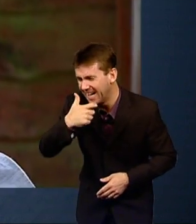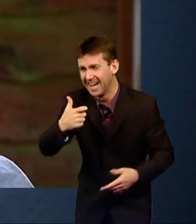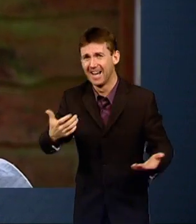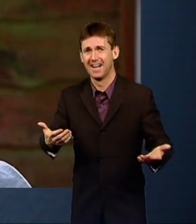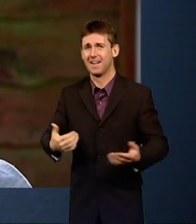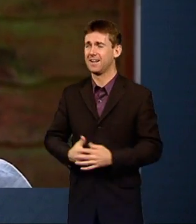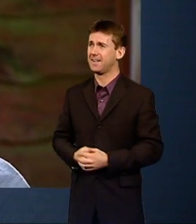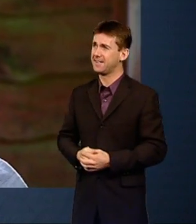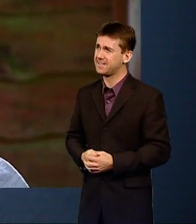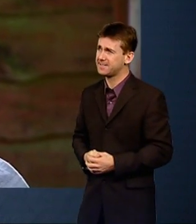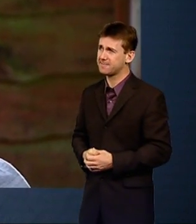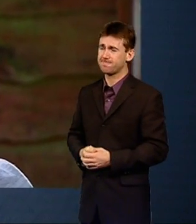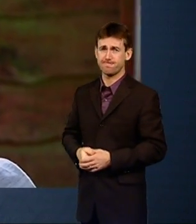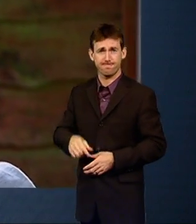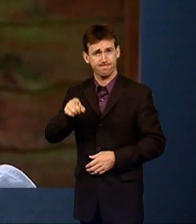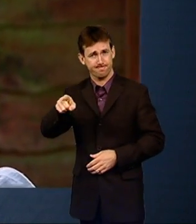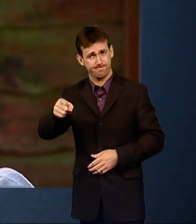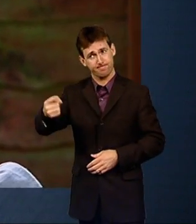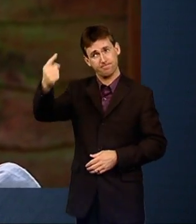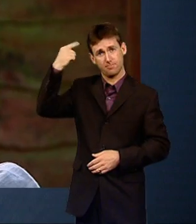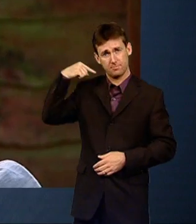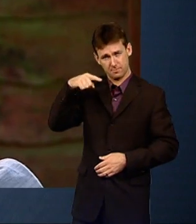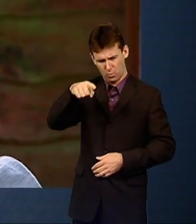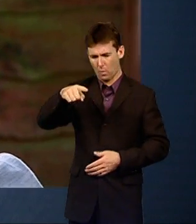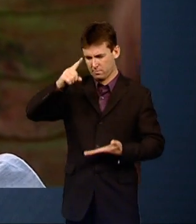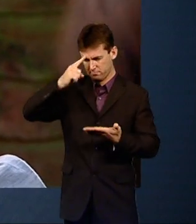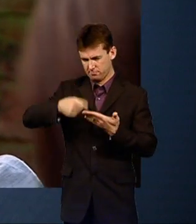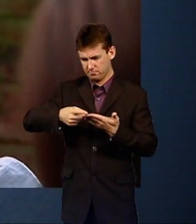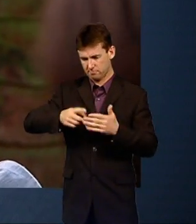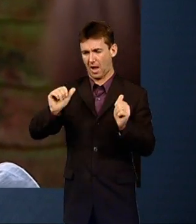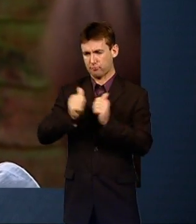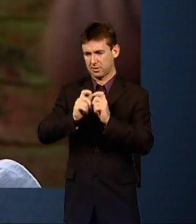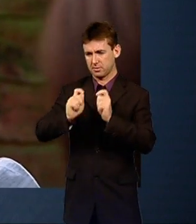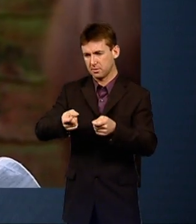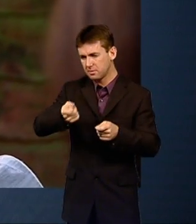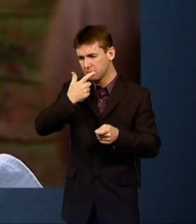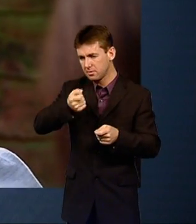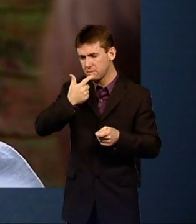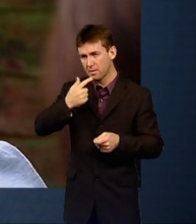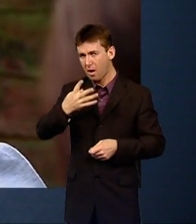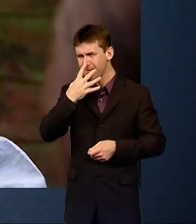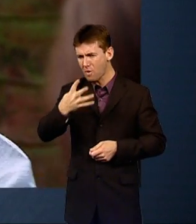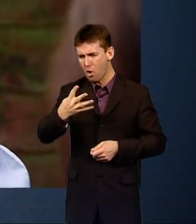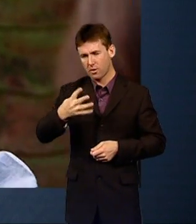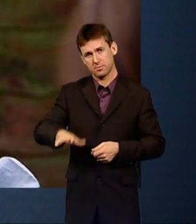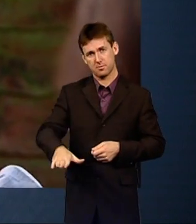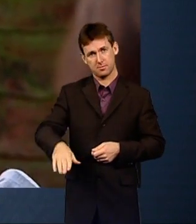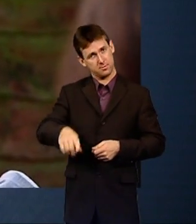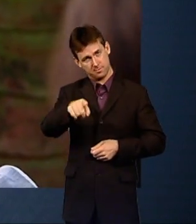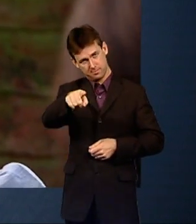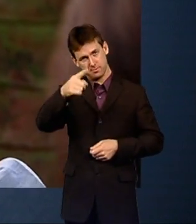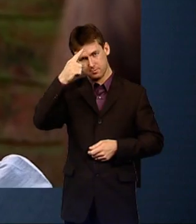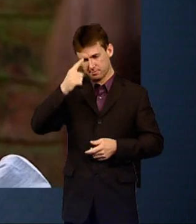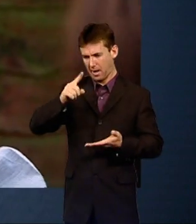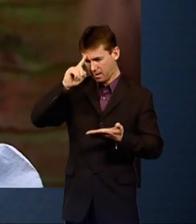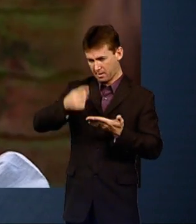When you first agreed to give him medication when he was just four years old, did you ever imagine that you'd be here now